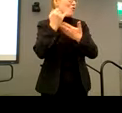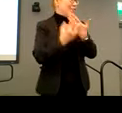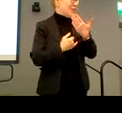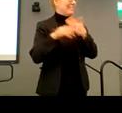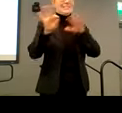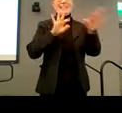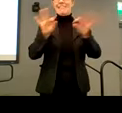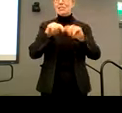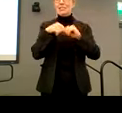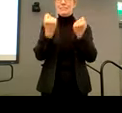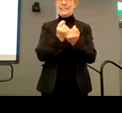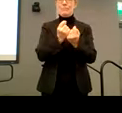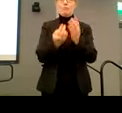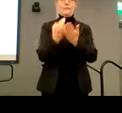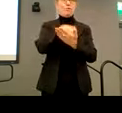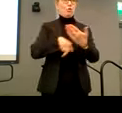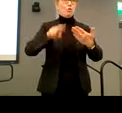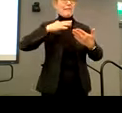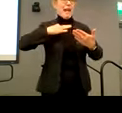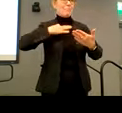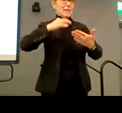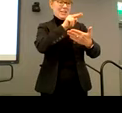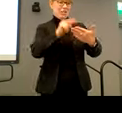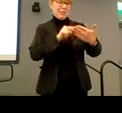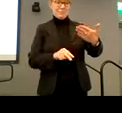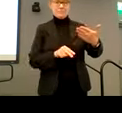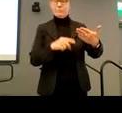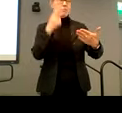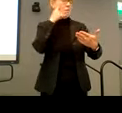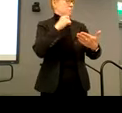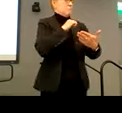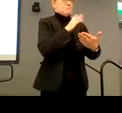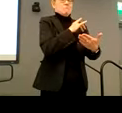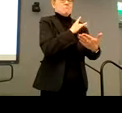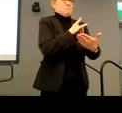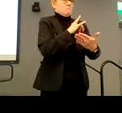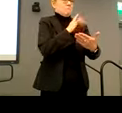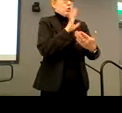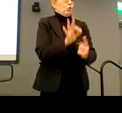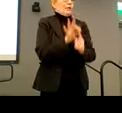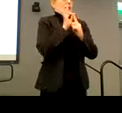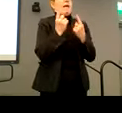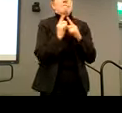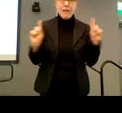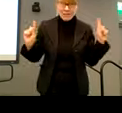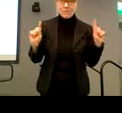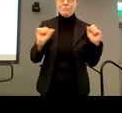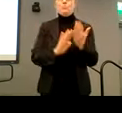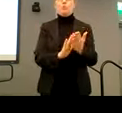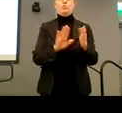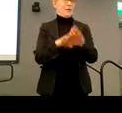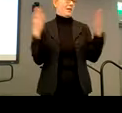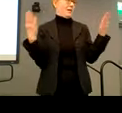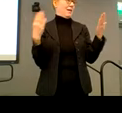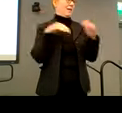team that reviewed their application, uh, and it thought that they found a unique and effective way of making their meetings accessible. So